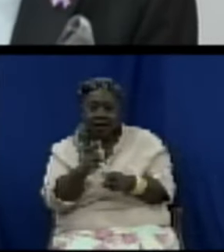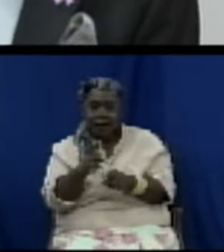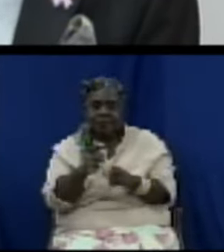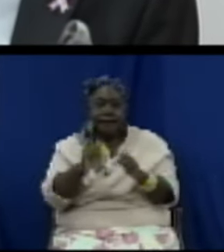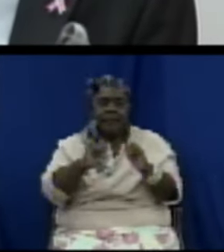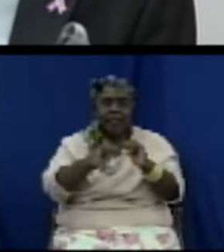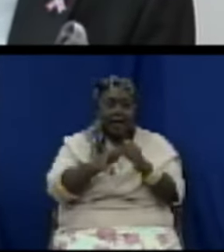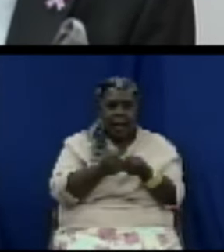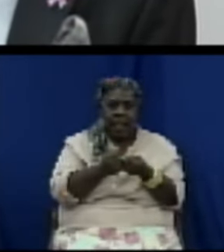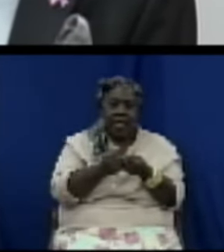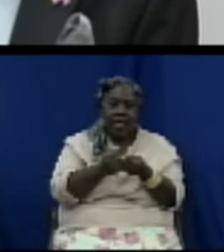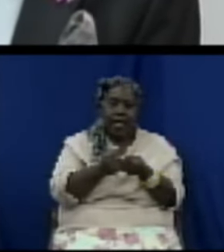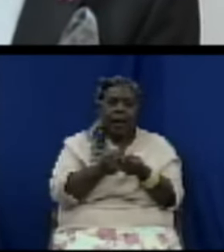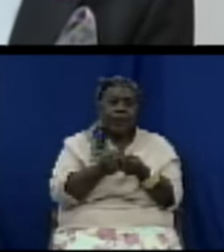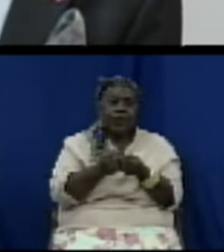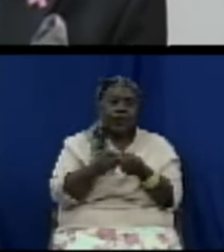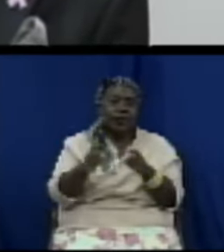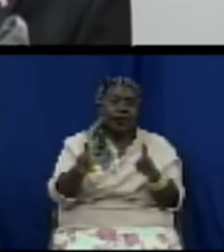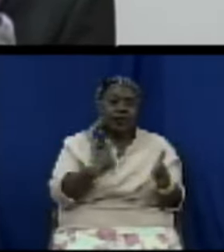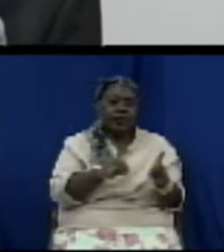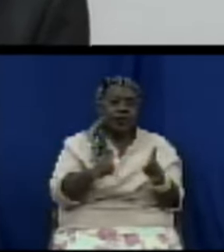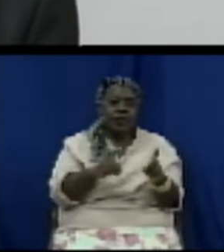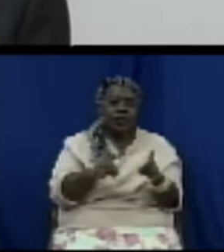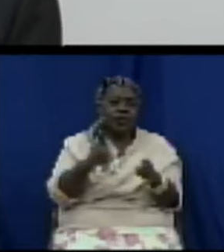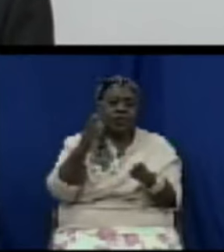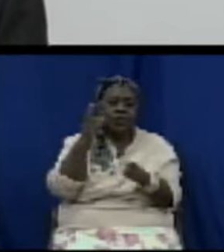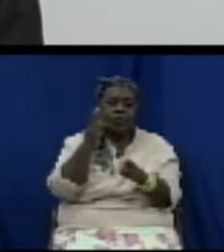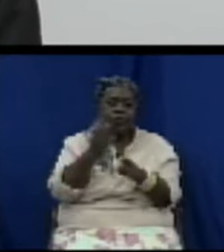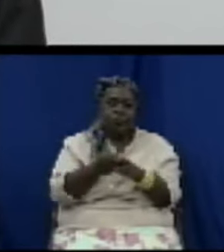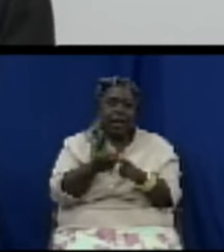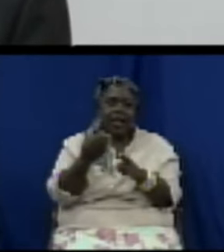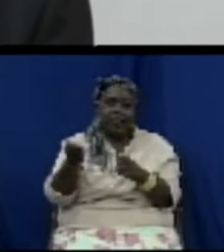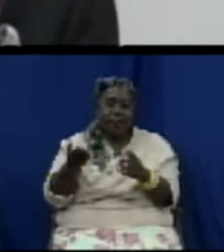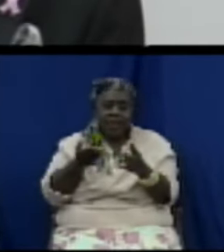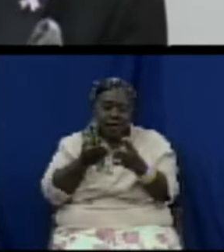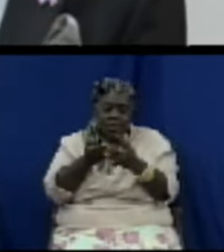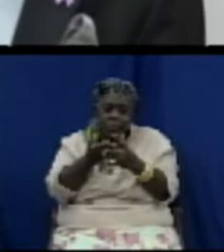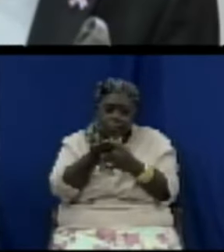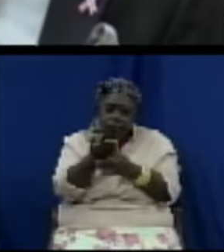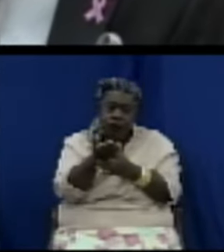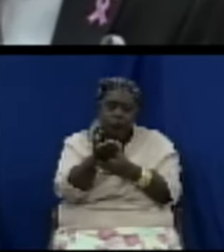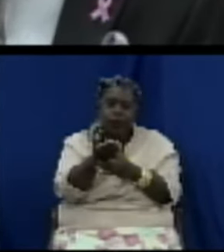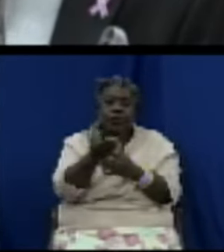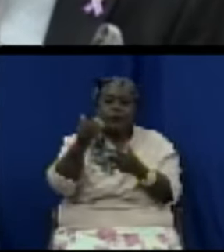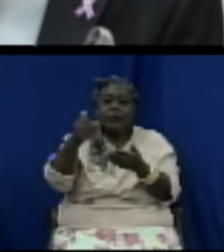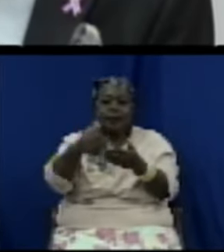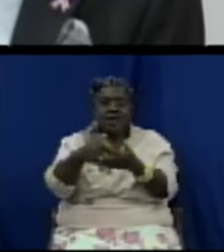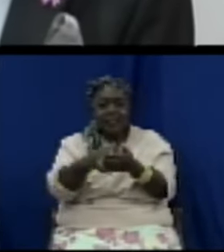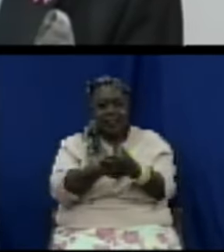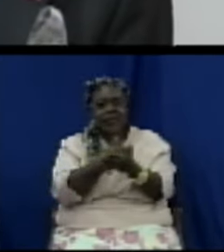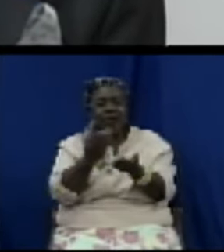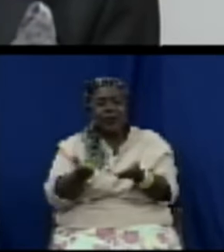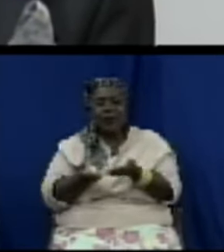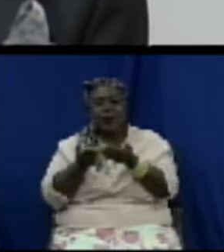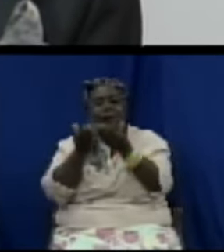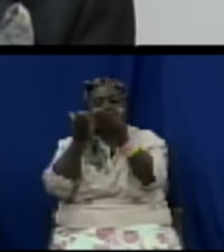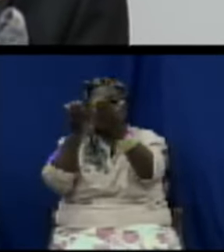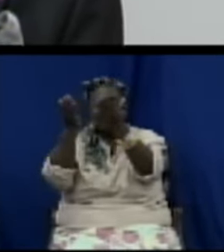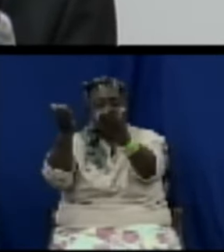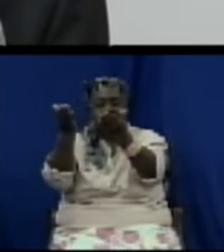in the marketplace through the utilization of various outreach platforms